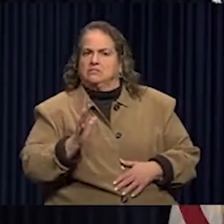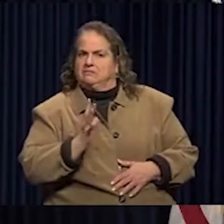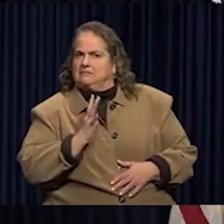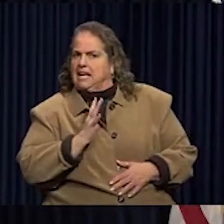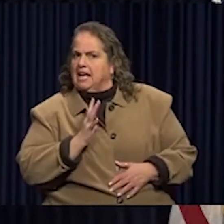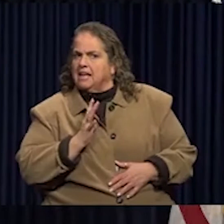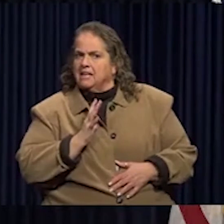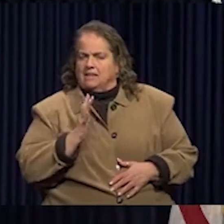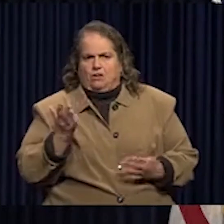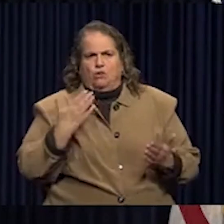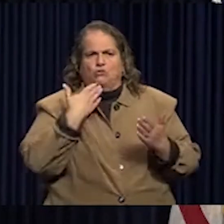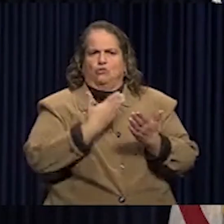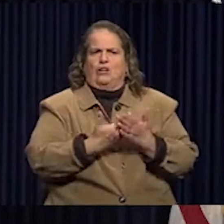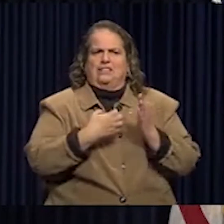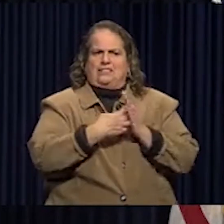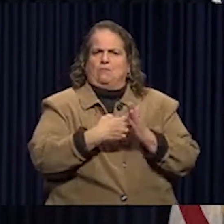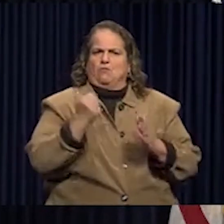an example for all of us.